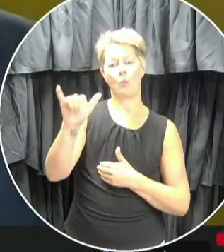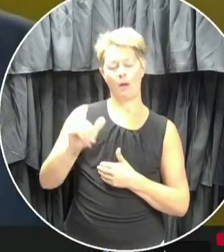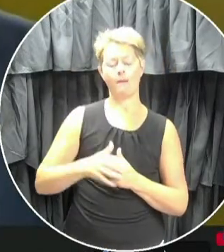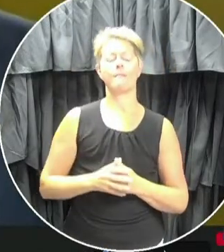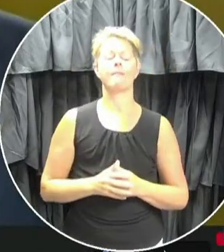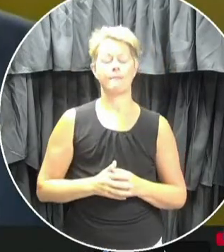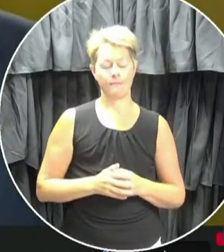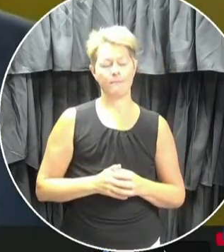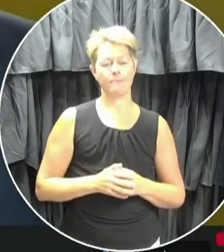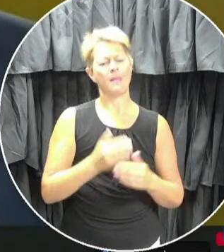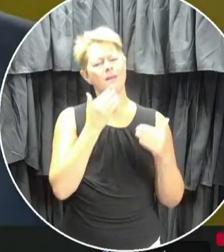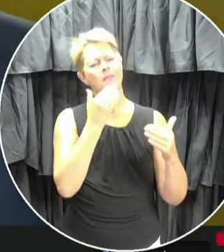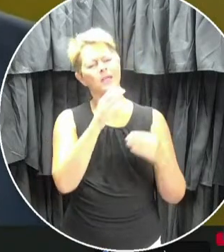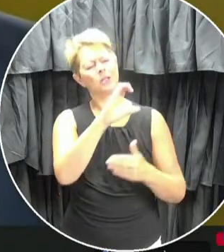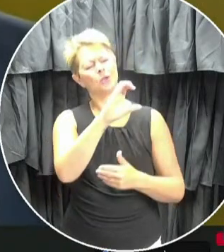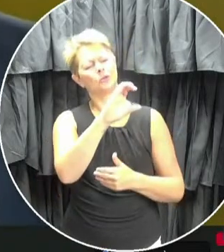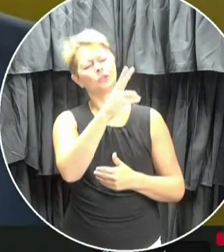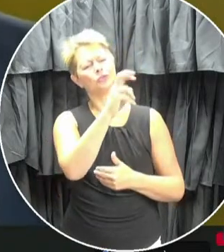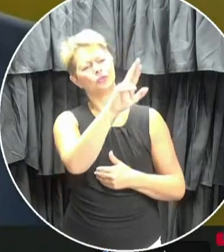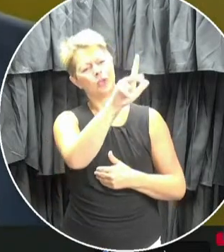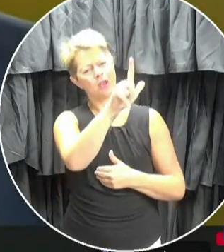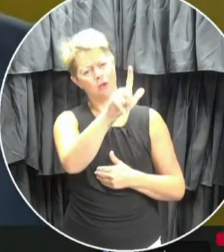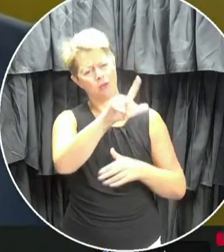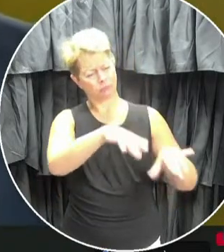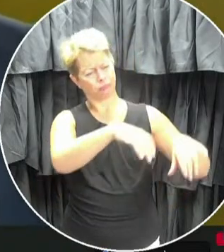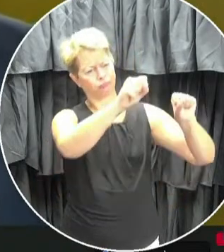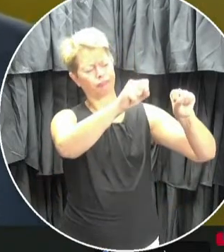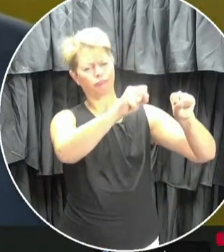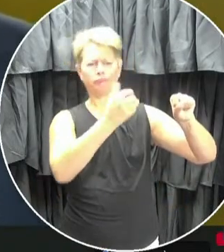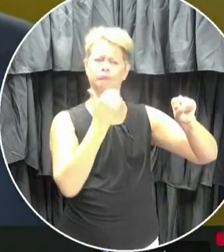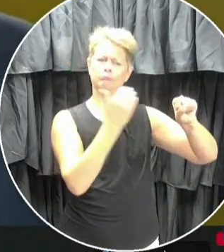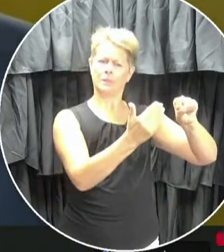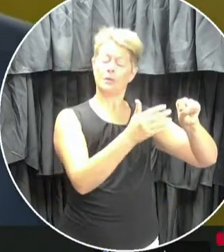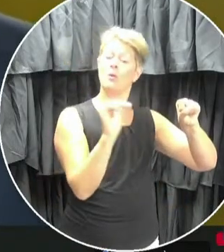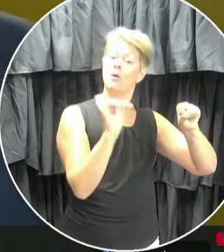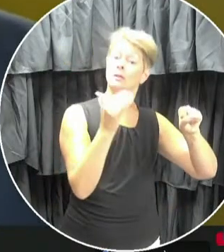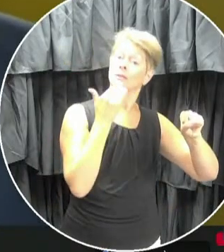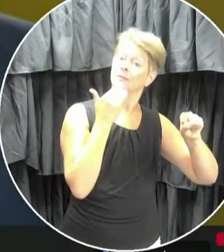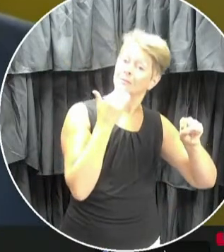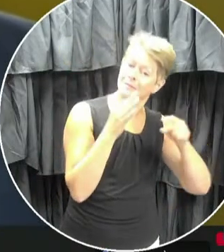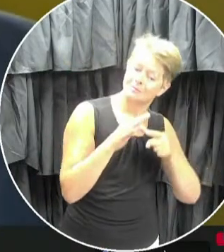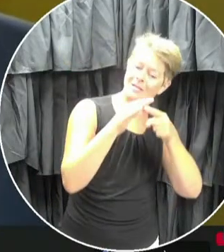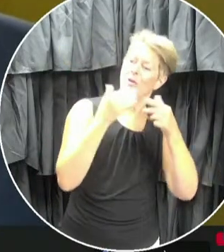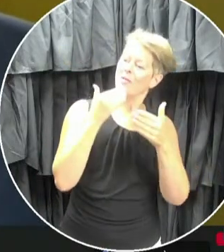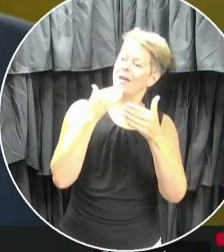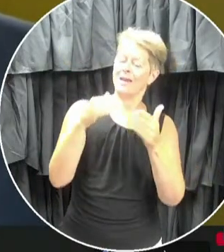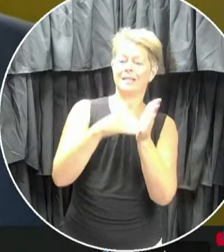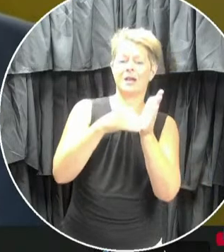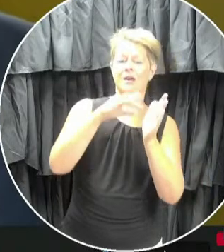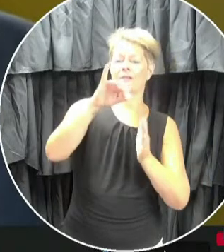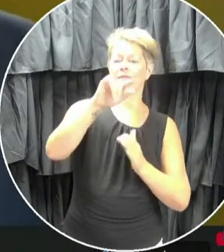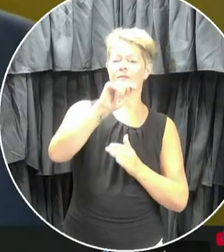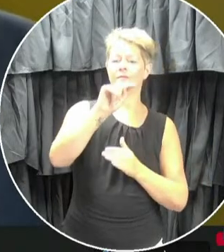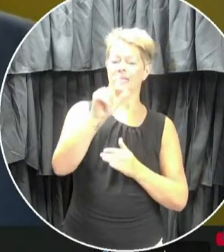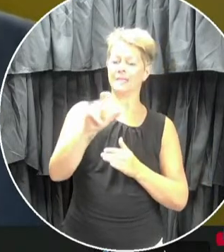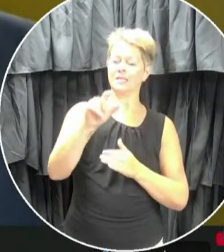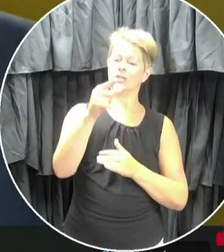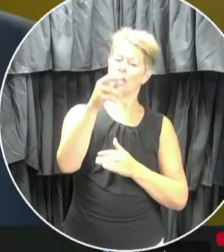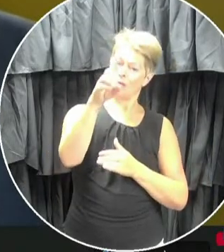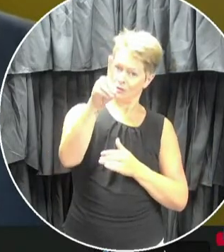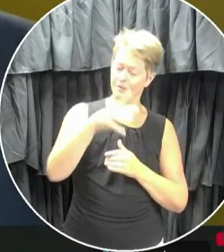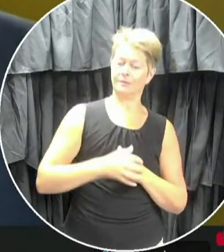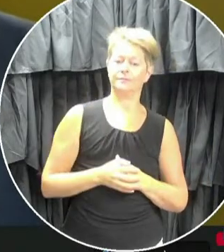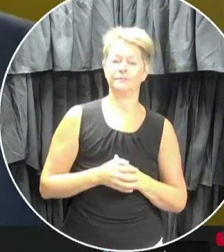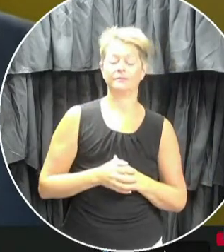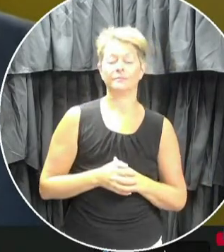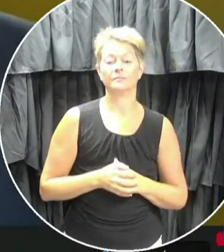And thank you, Cheryl, for hosting this and special thanks as well to Dr. Fitzgerald for joining us here today. To the media